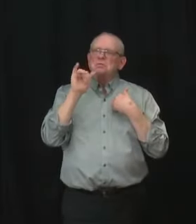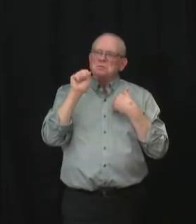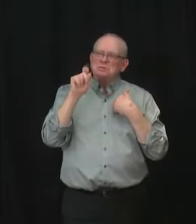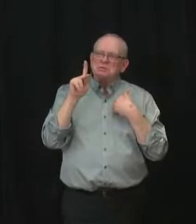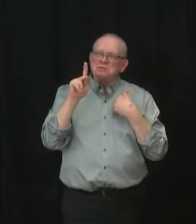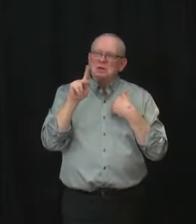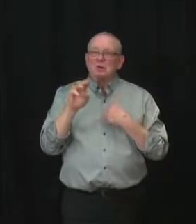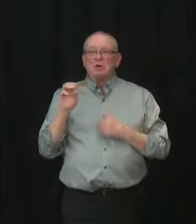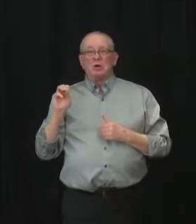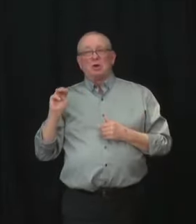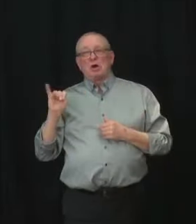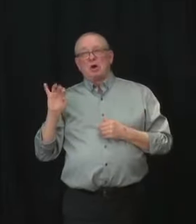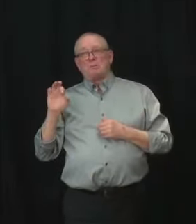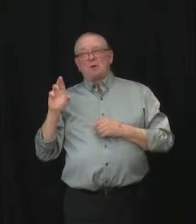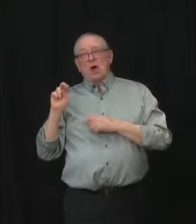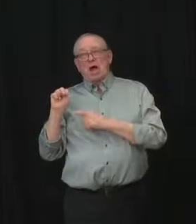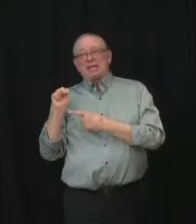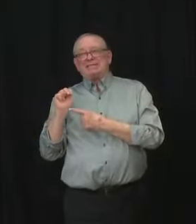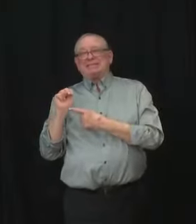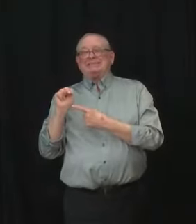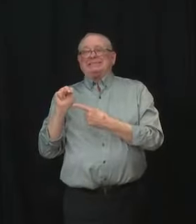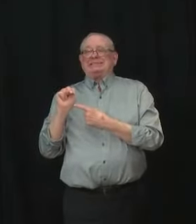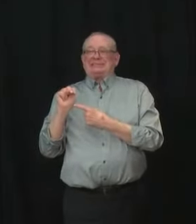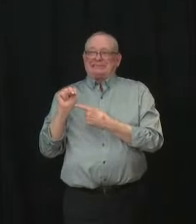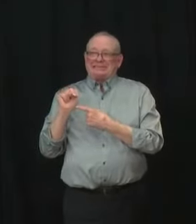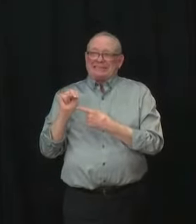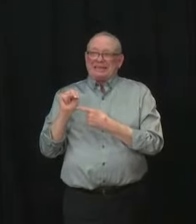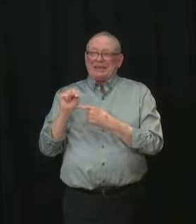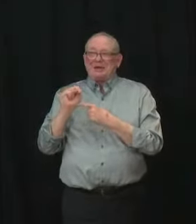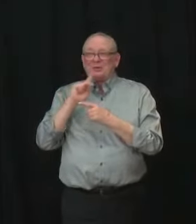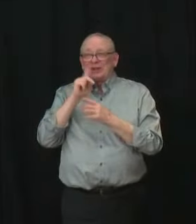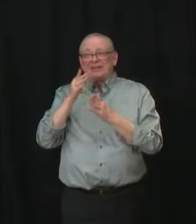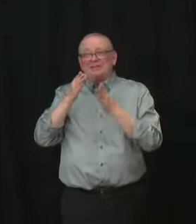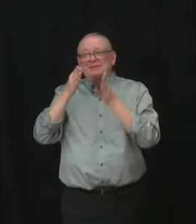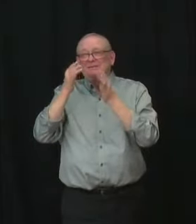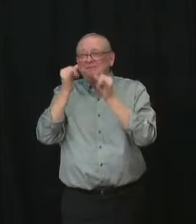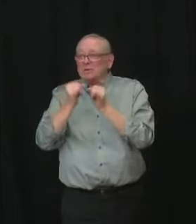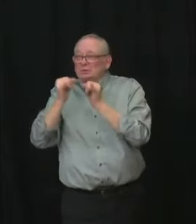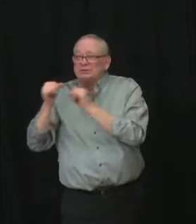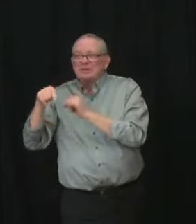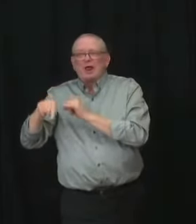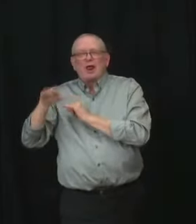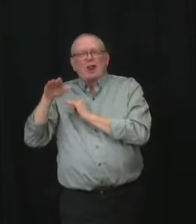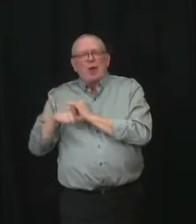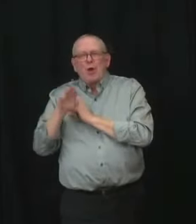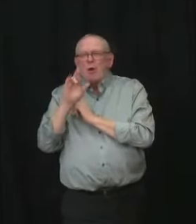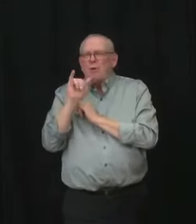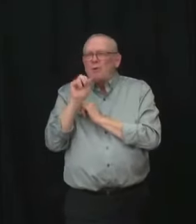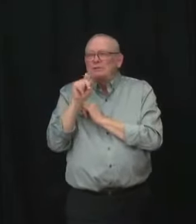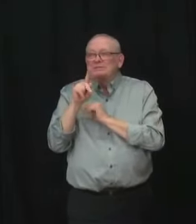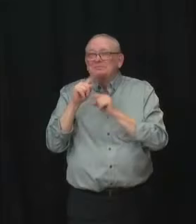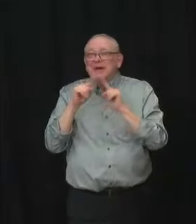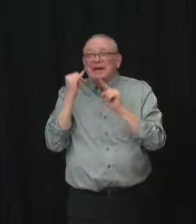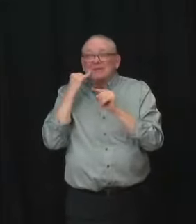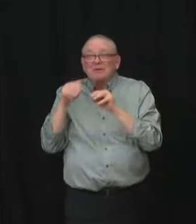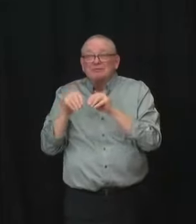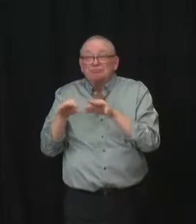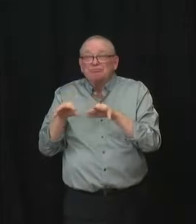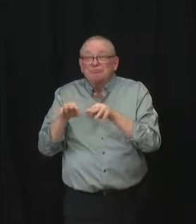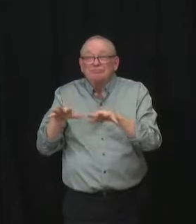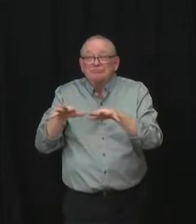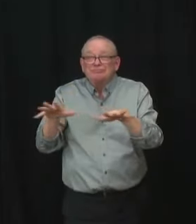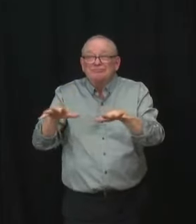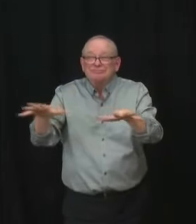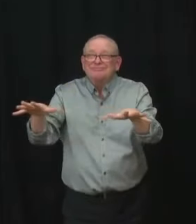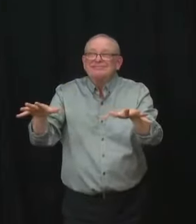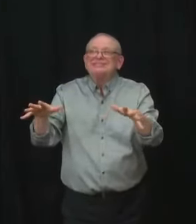we've also, in the past, when we have influenza circulating, we have other, um, protections in place